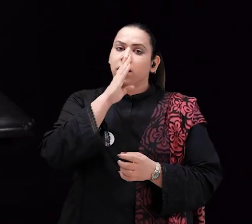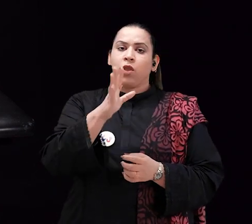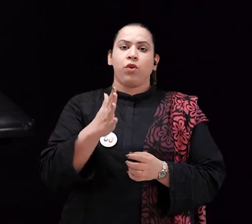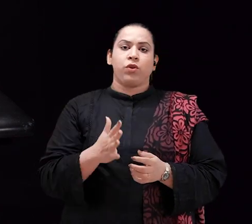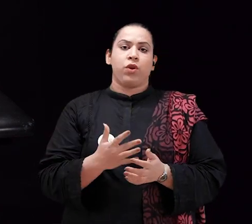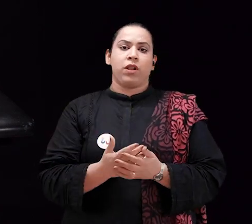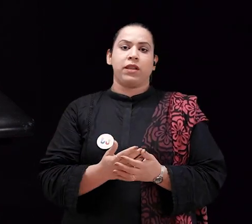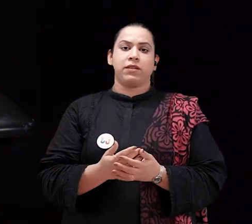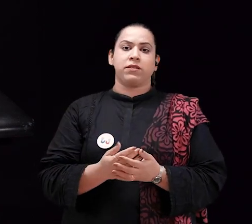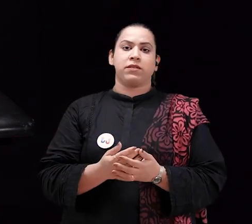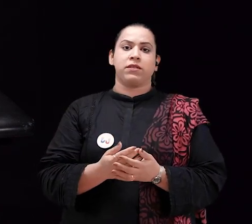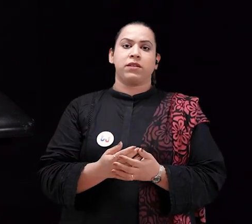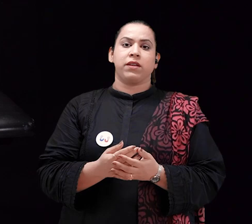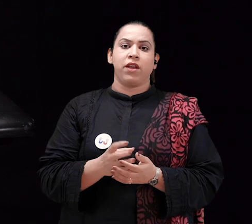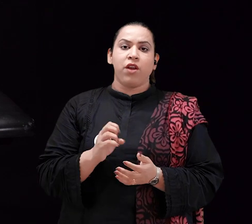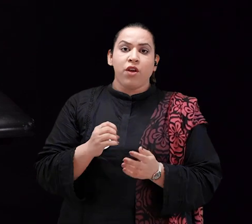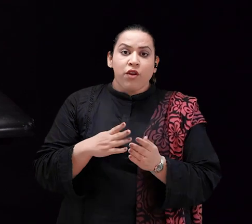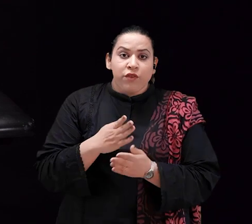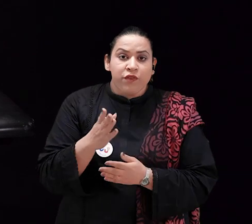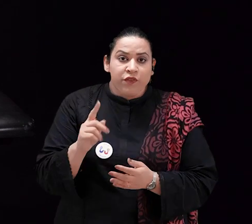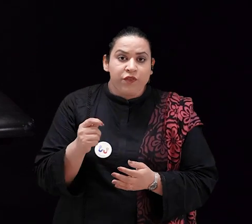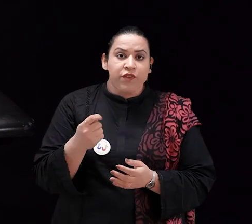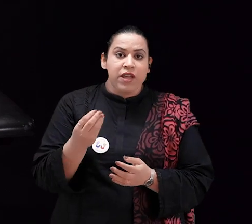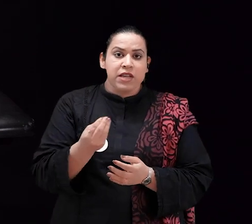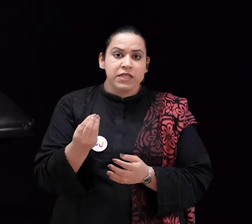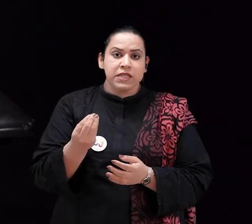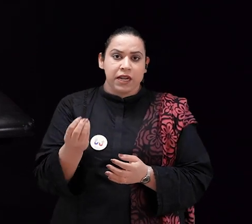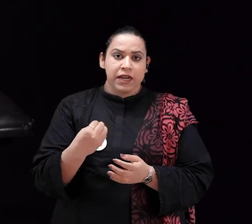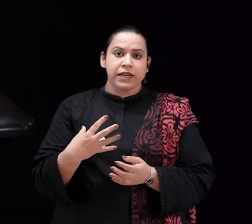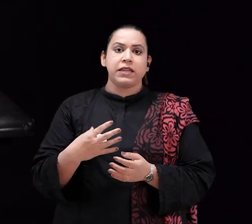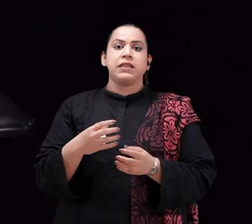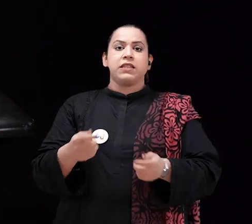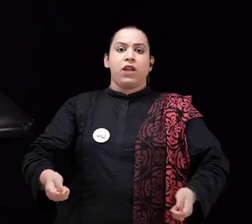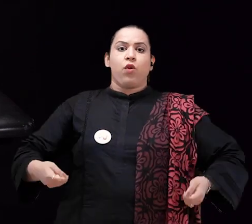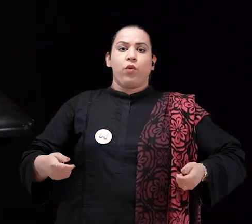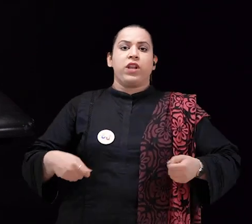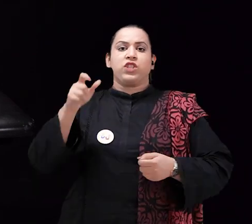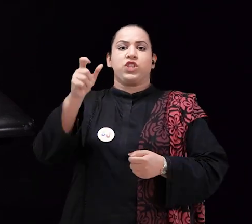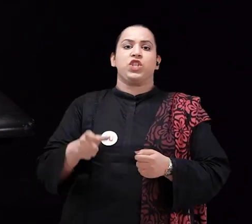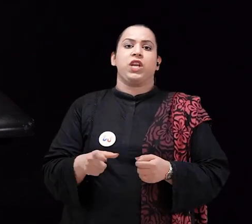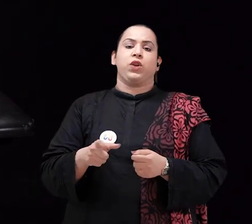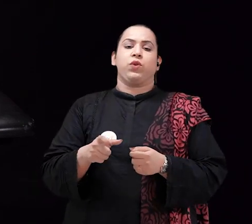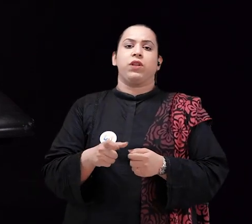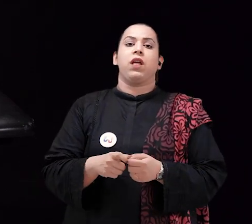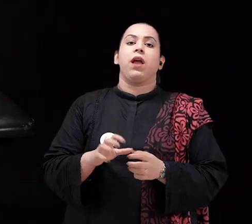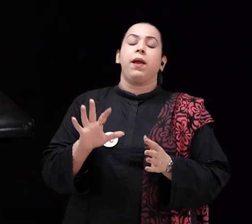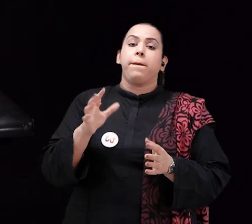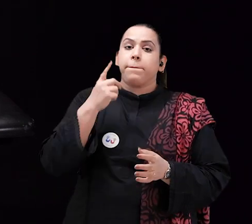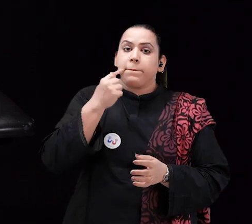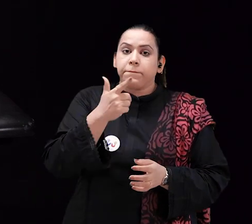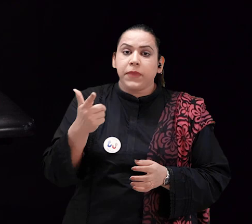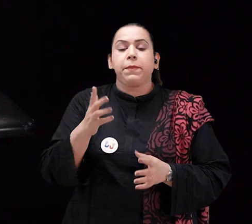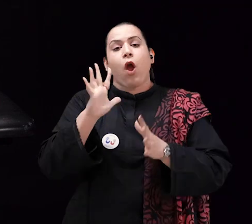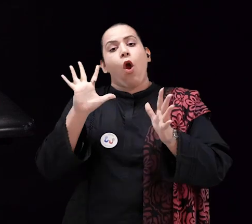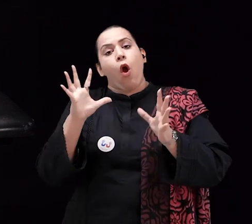this time we filed a fresh petition, which not only asked for facilities for wheelchair users, but